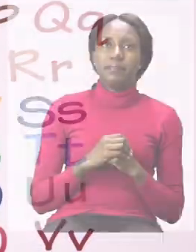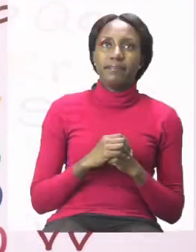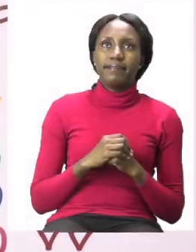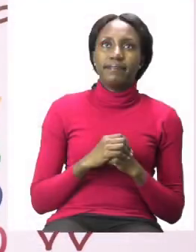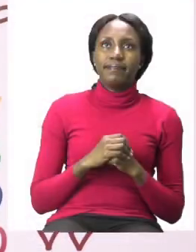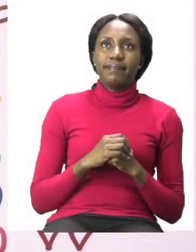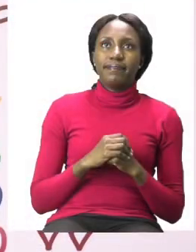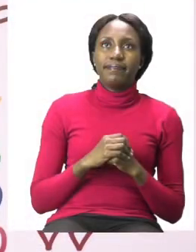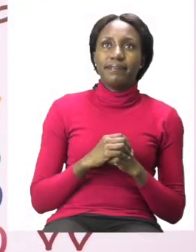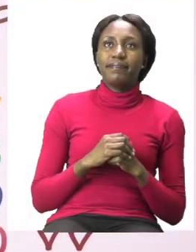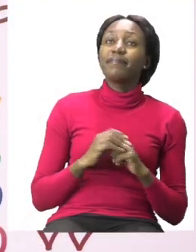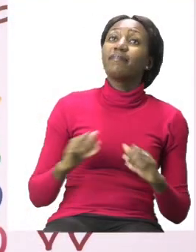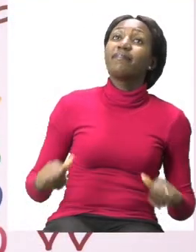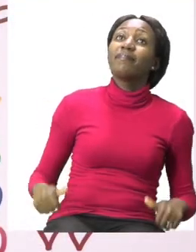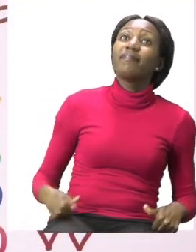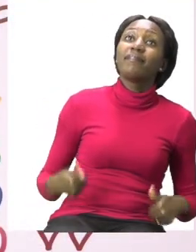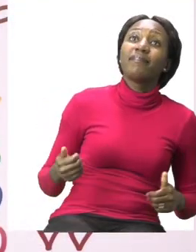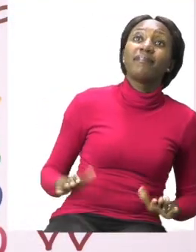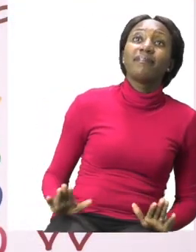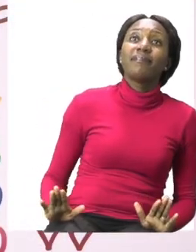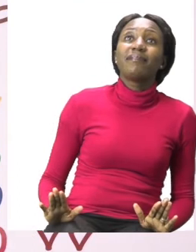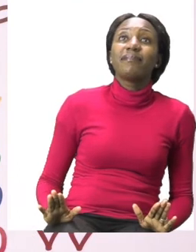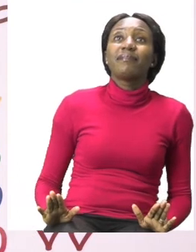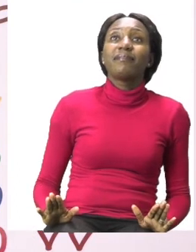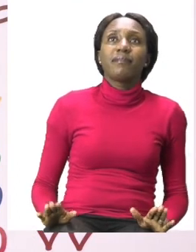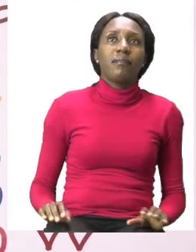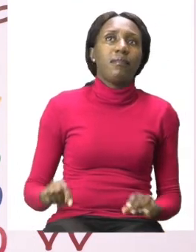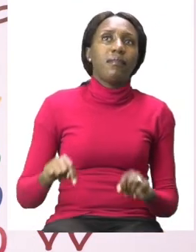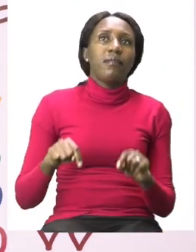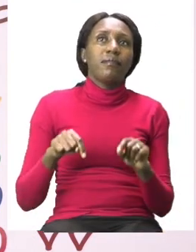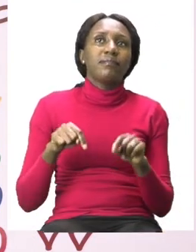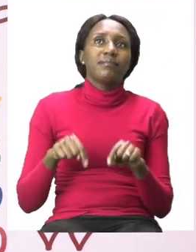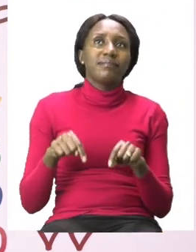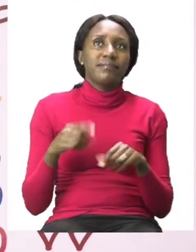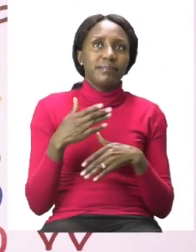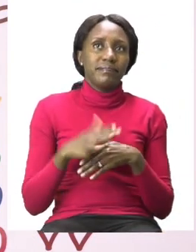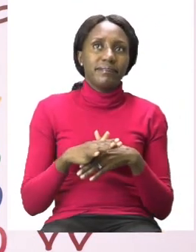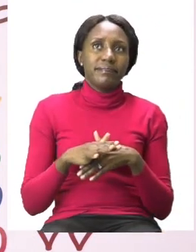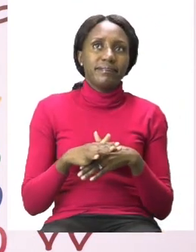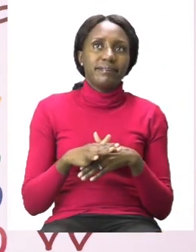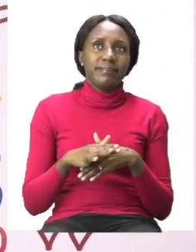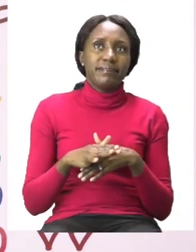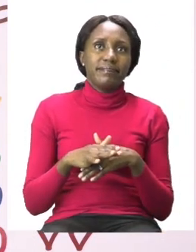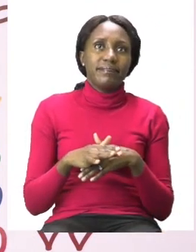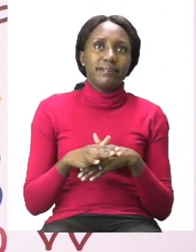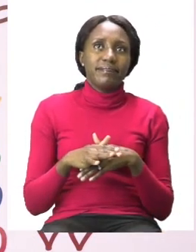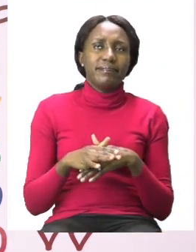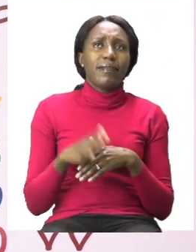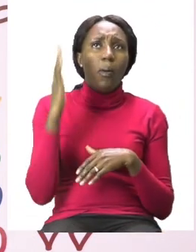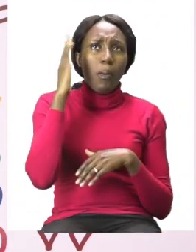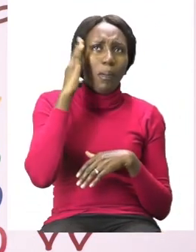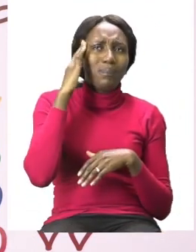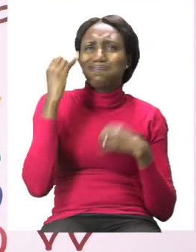Boys and girls, we have now come to the end of our lesson and I hope you had fun. I know I